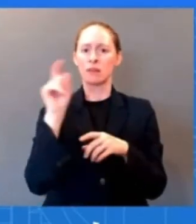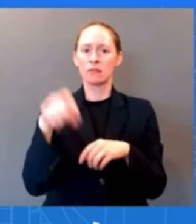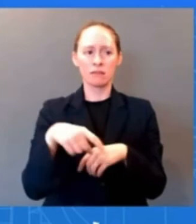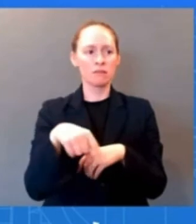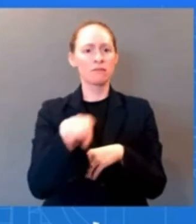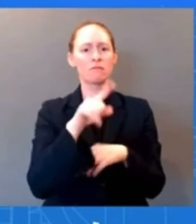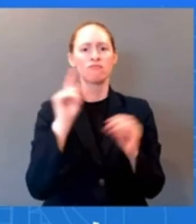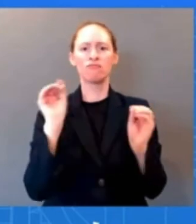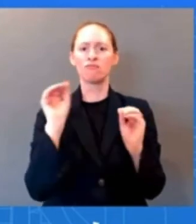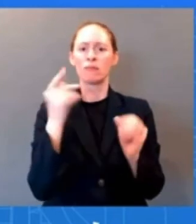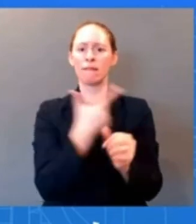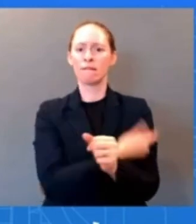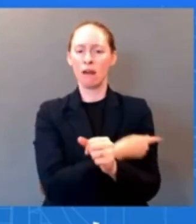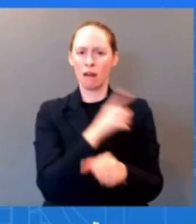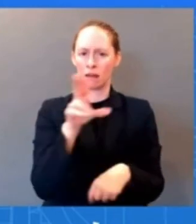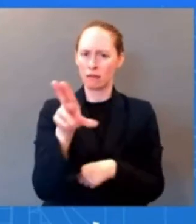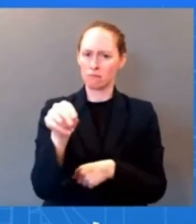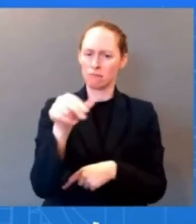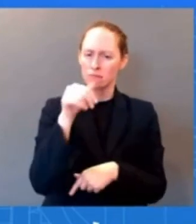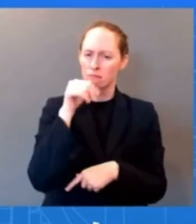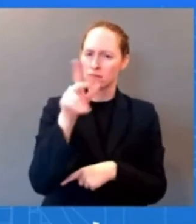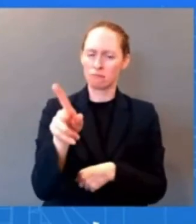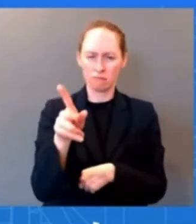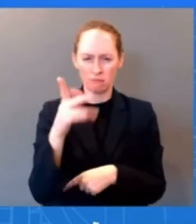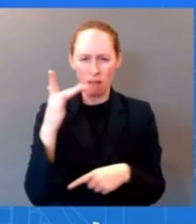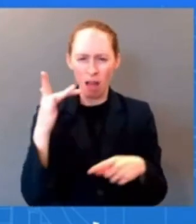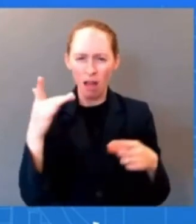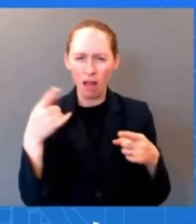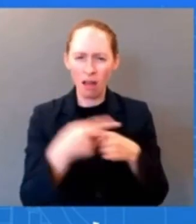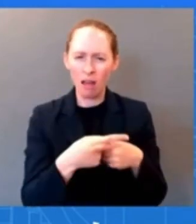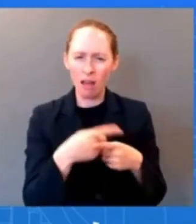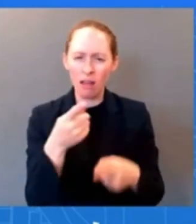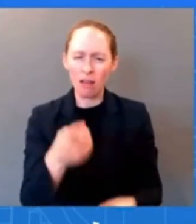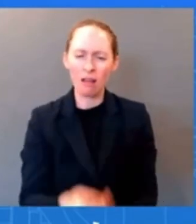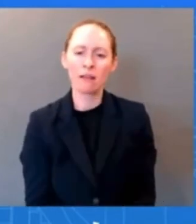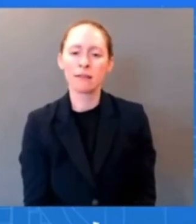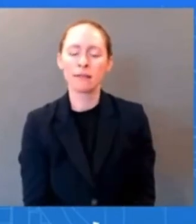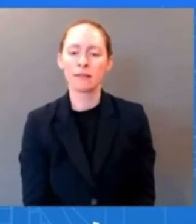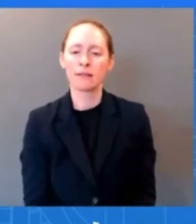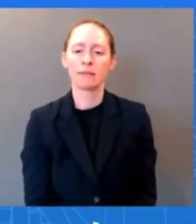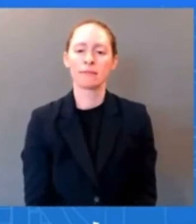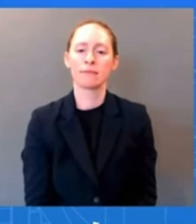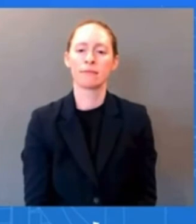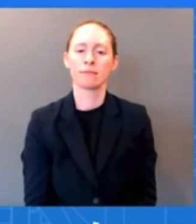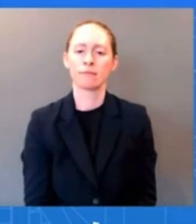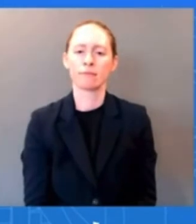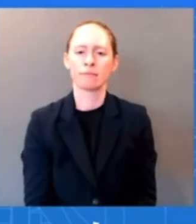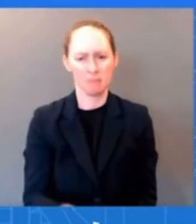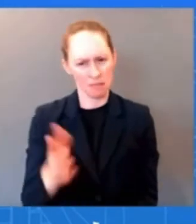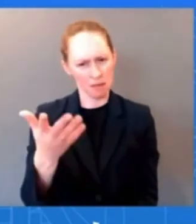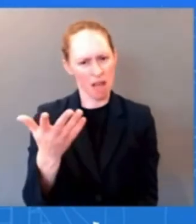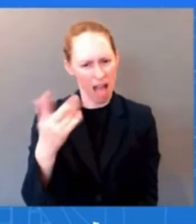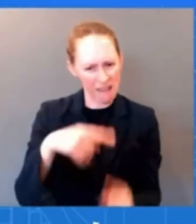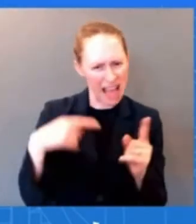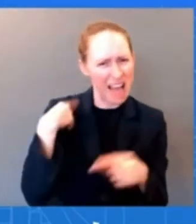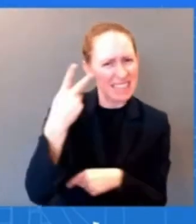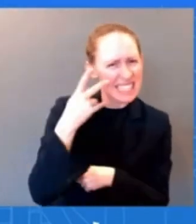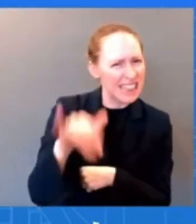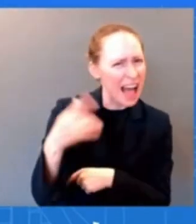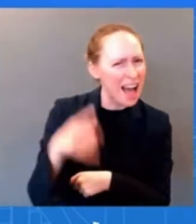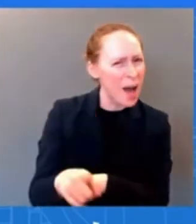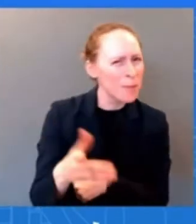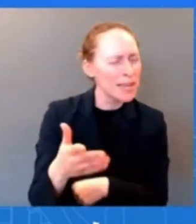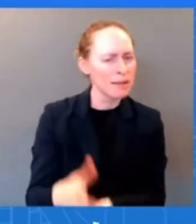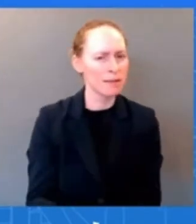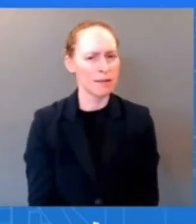but that's not how it works like we actually no i know that that's not what you guys want to happen but that is what what is happening but that's not it's not like somebody walks